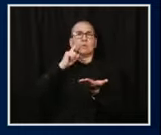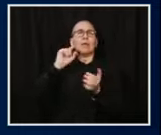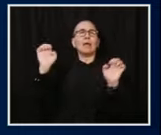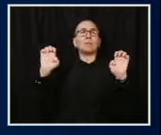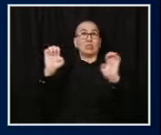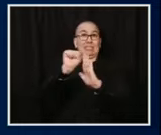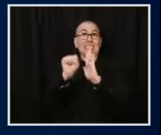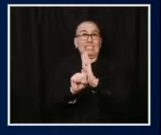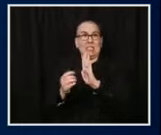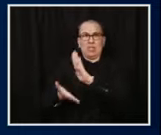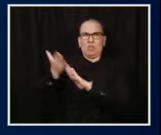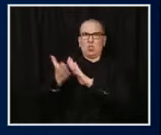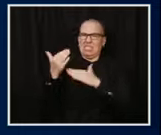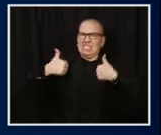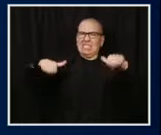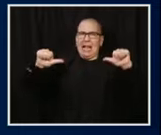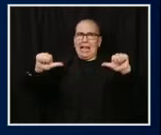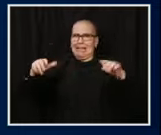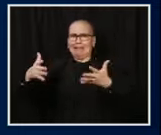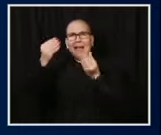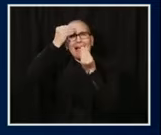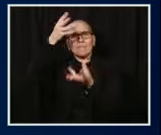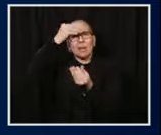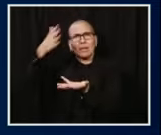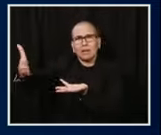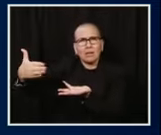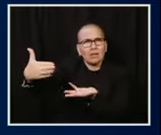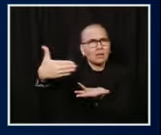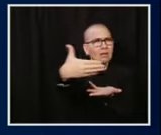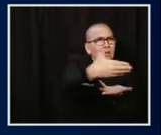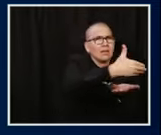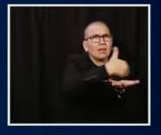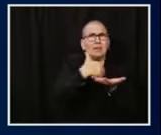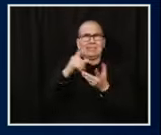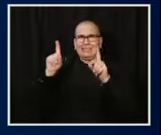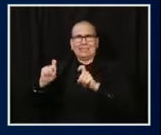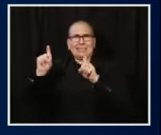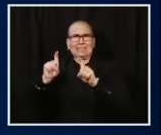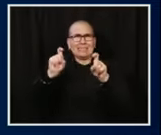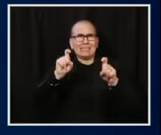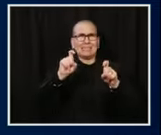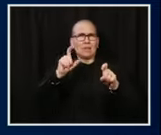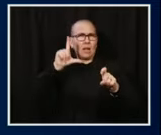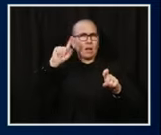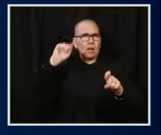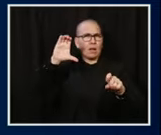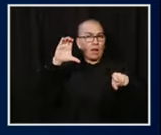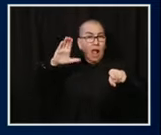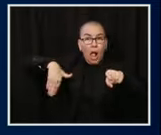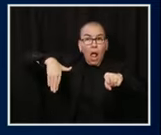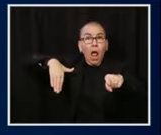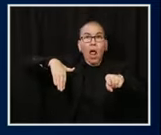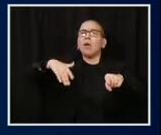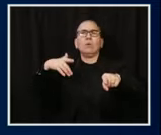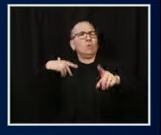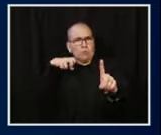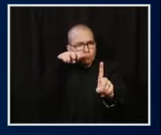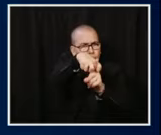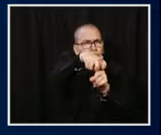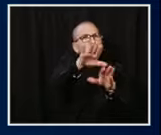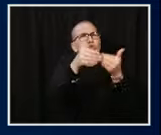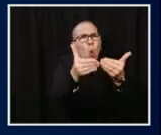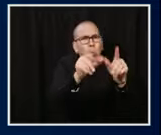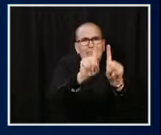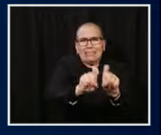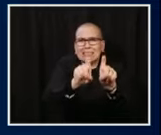So I would, again, facilities to reach out for that assistance if you are in need of it. The second point of the plan